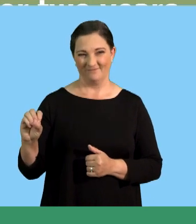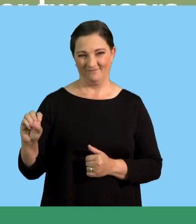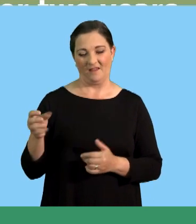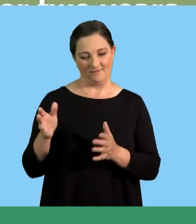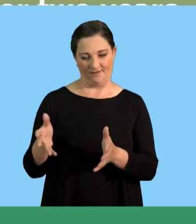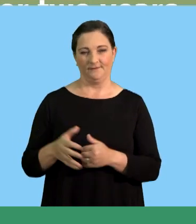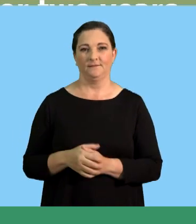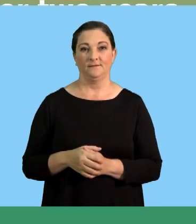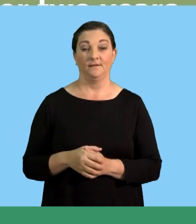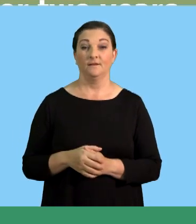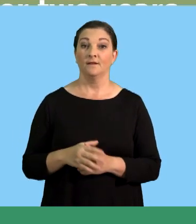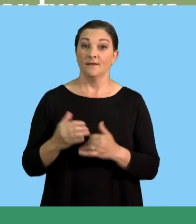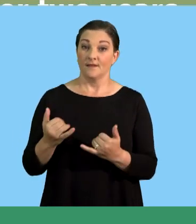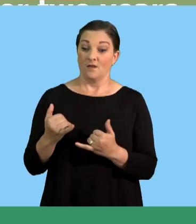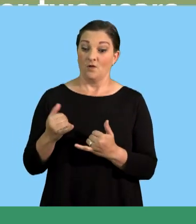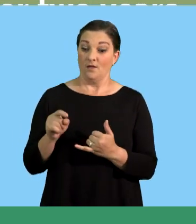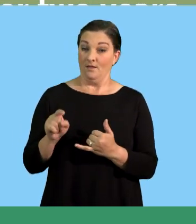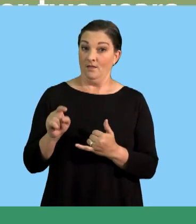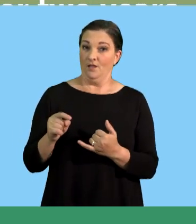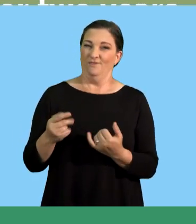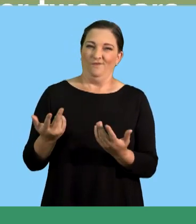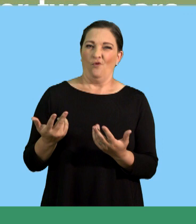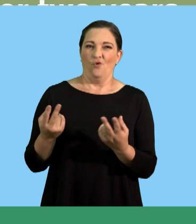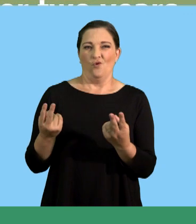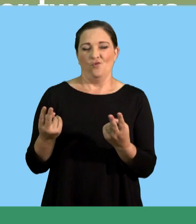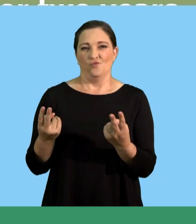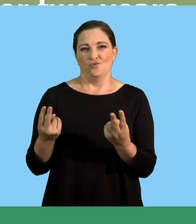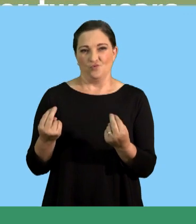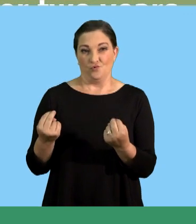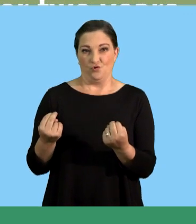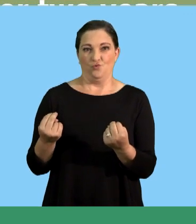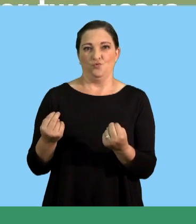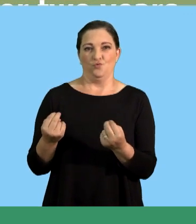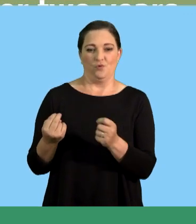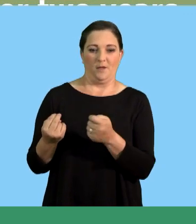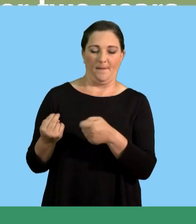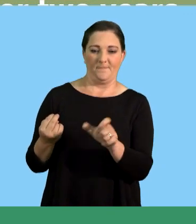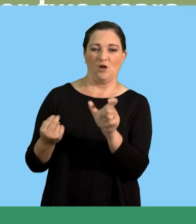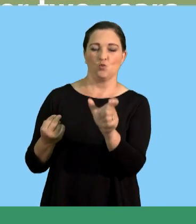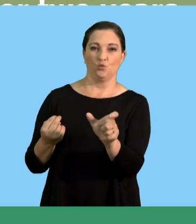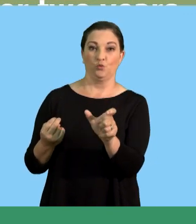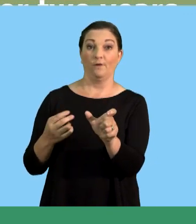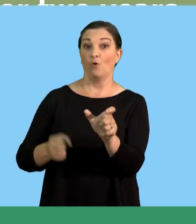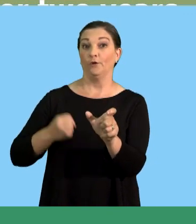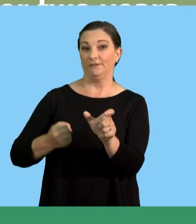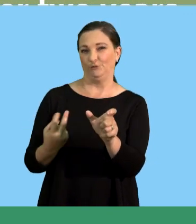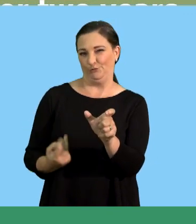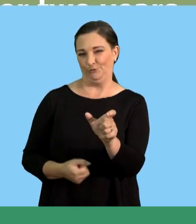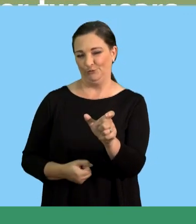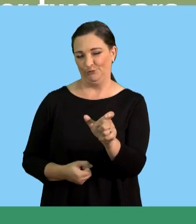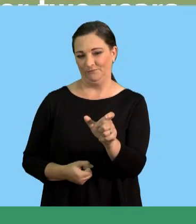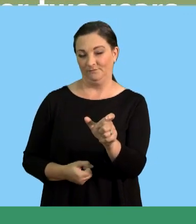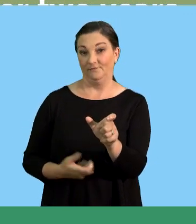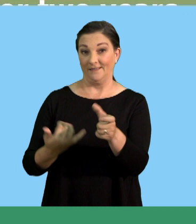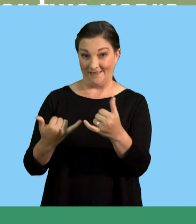7,700. That is your answer. So, this becomes the new principal amount that we are going to use when